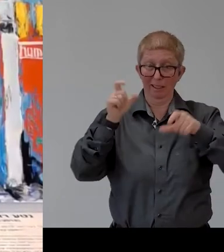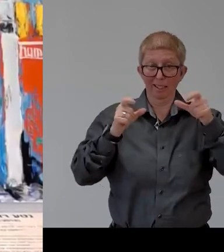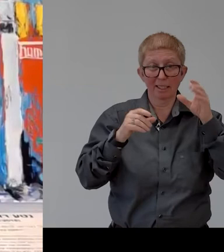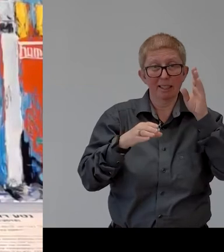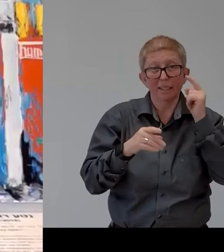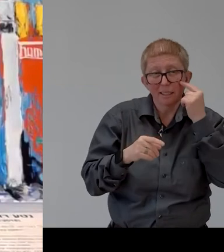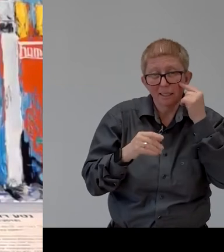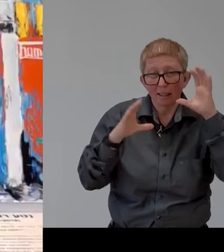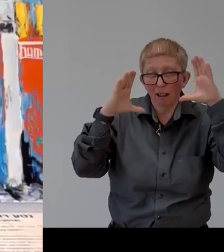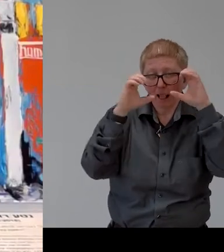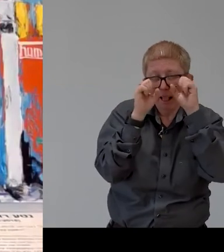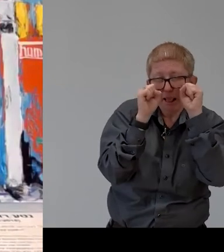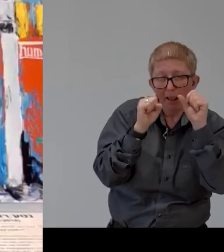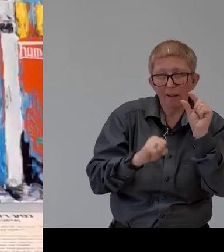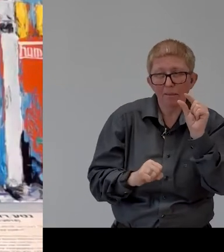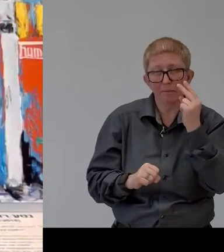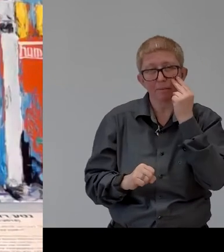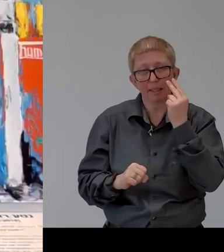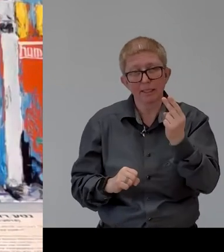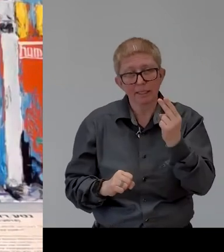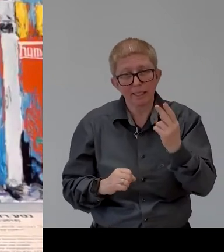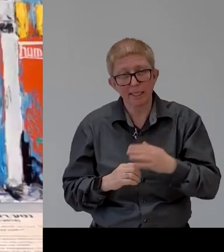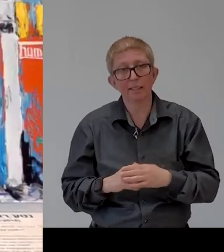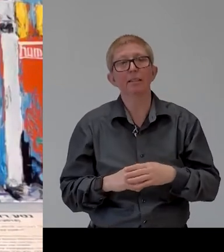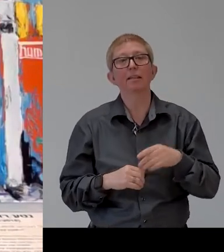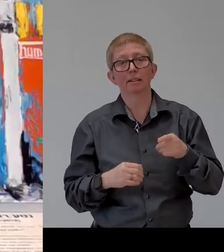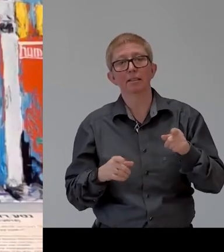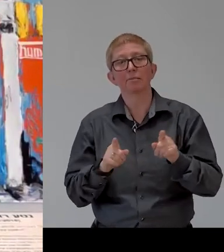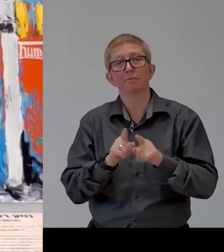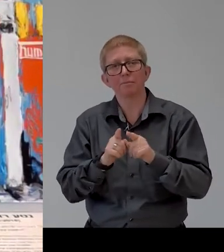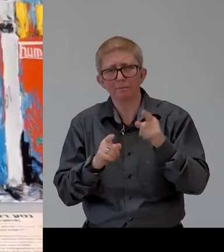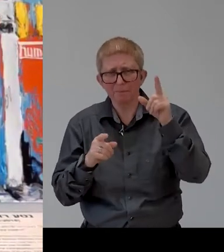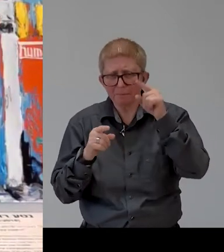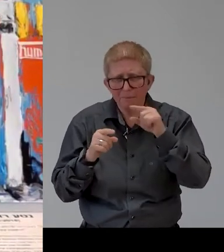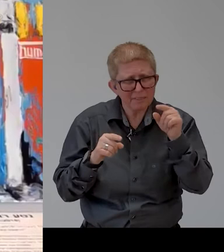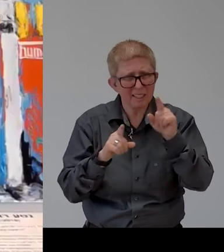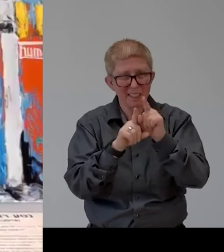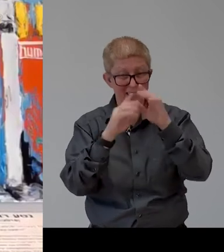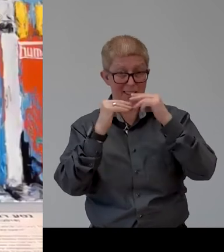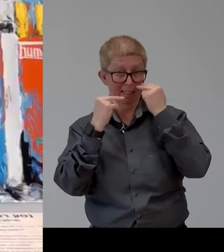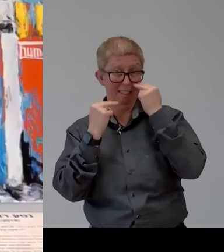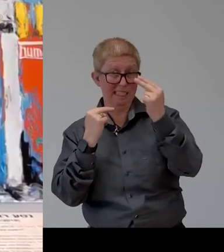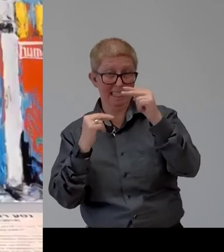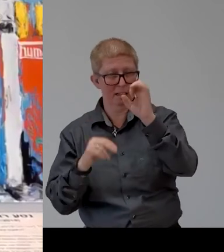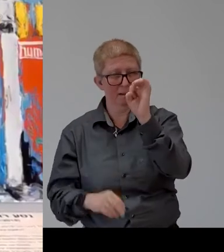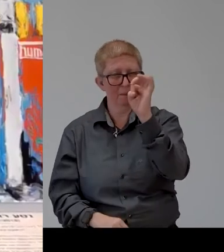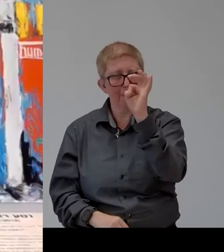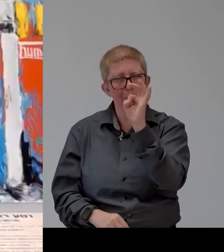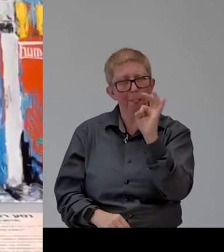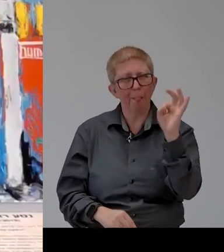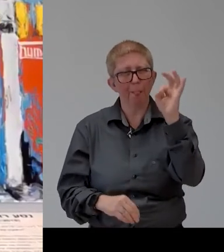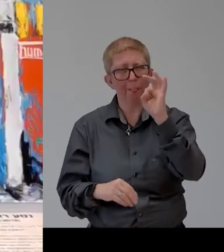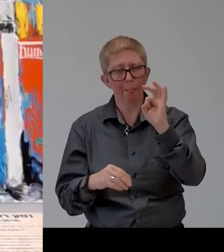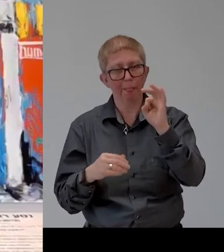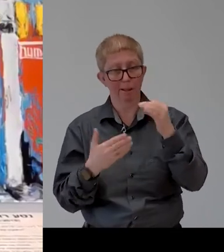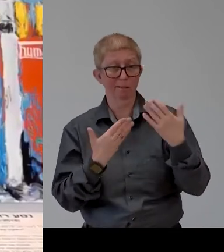person but you can see only what is in that little circle now i can describe to you because i'm trying to be very accessible uh